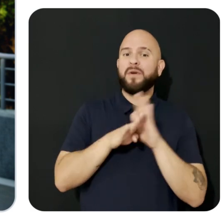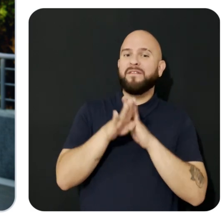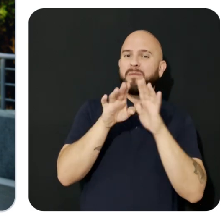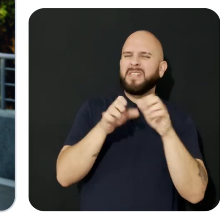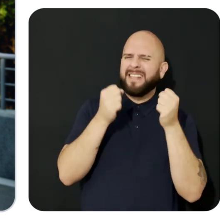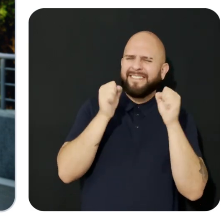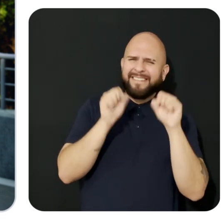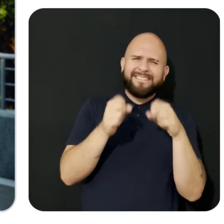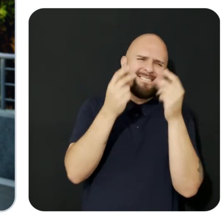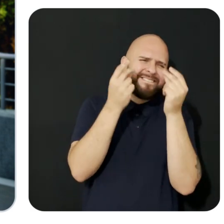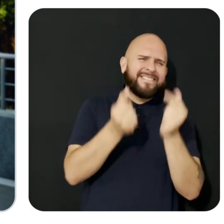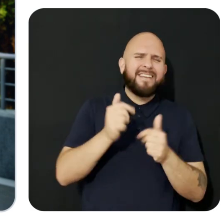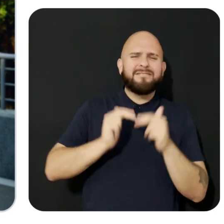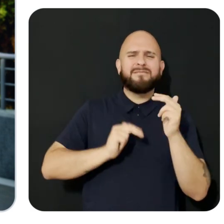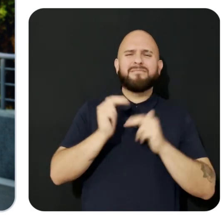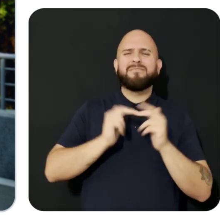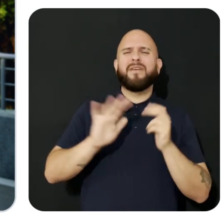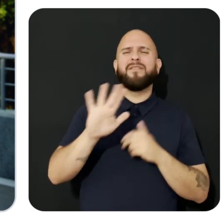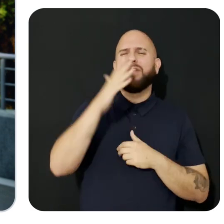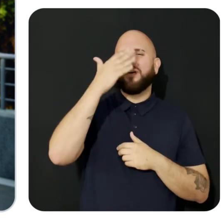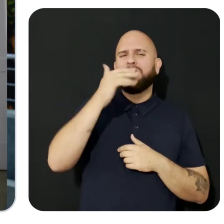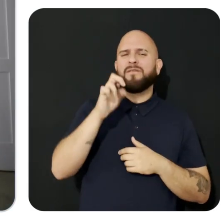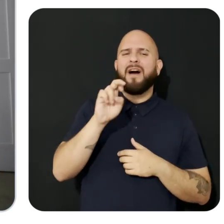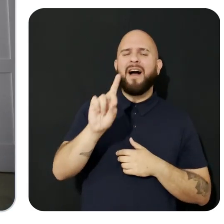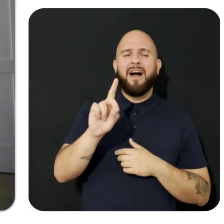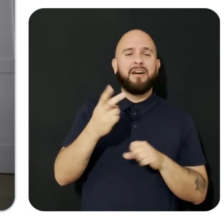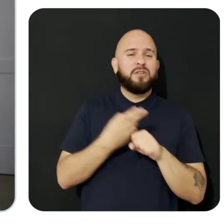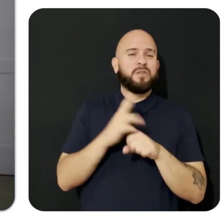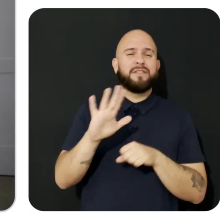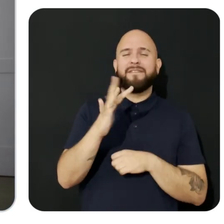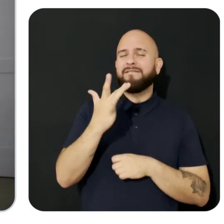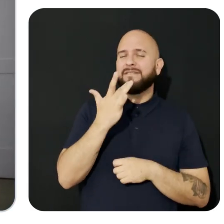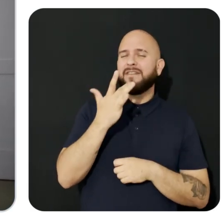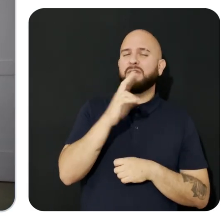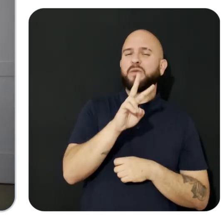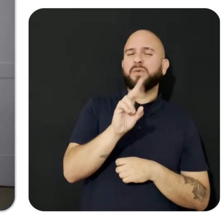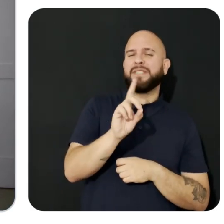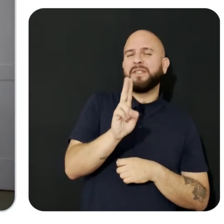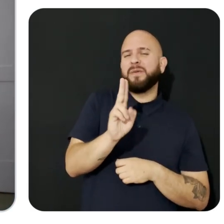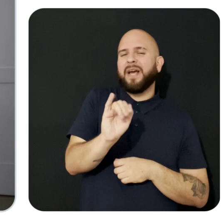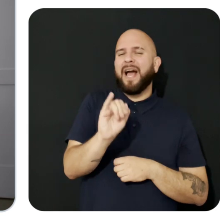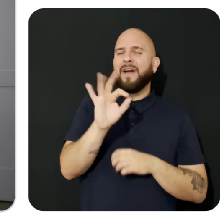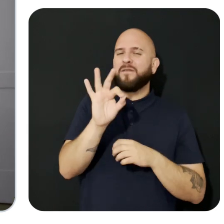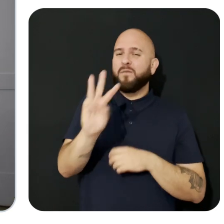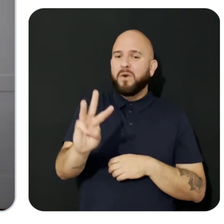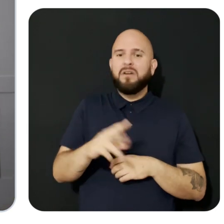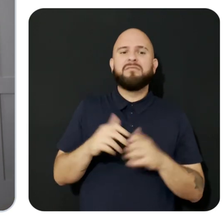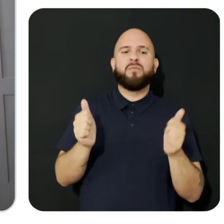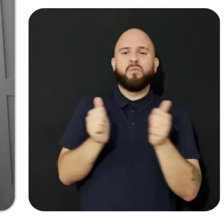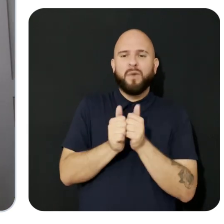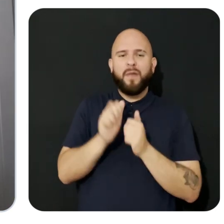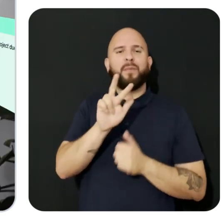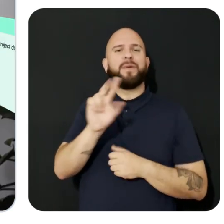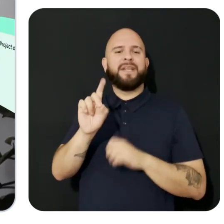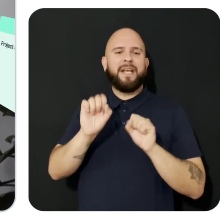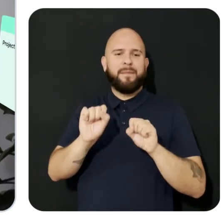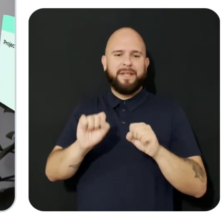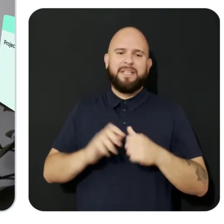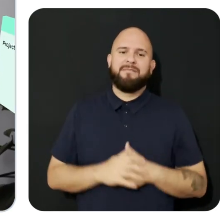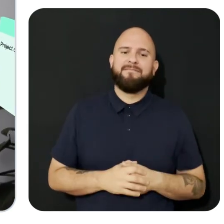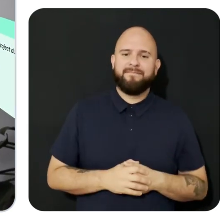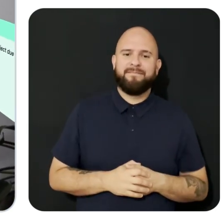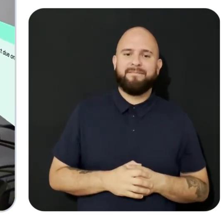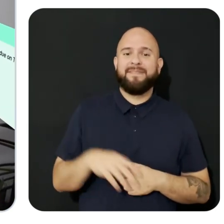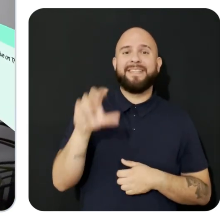framework combined with our 3D capabilities. These apps can be built on top of established mobile backend services and libraries,